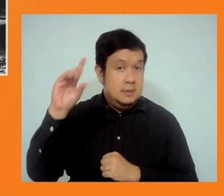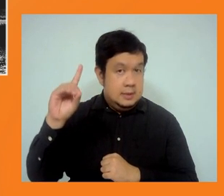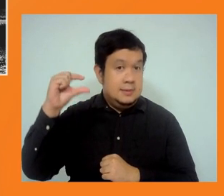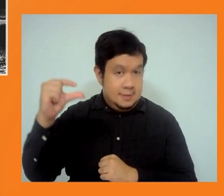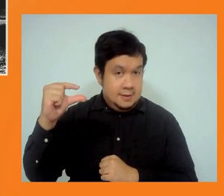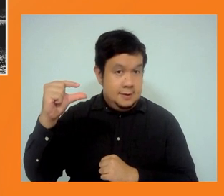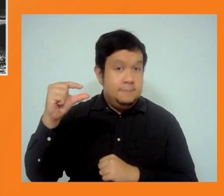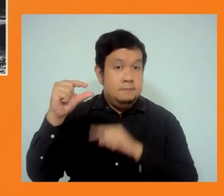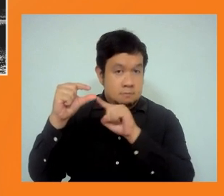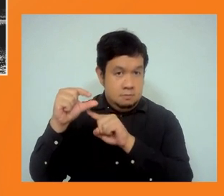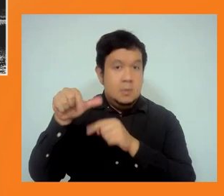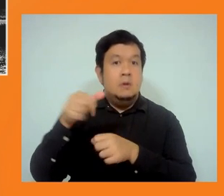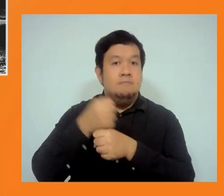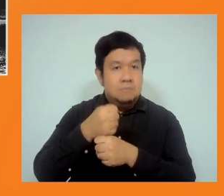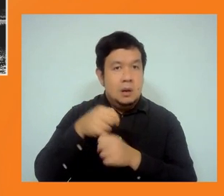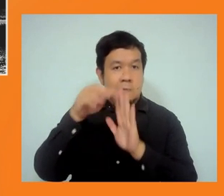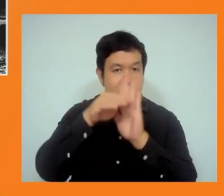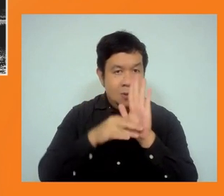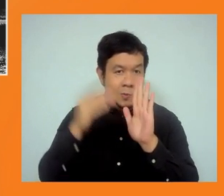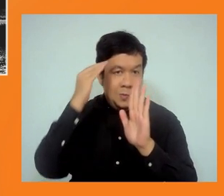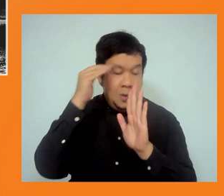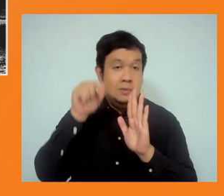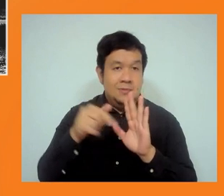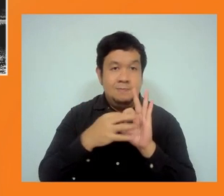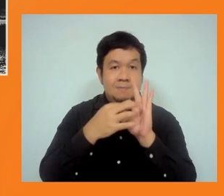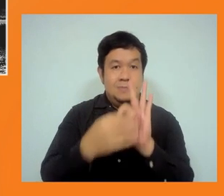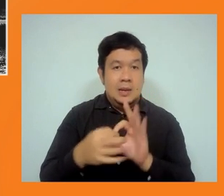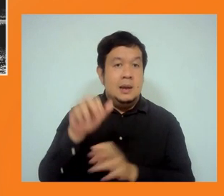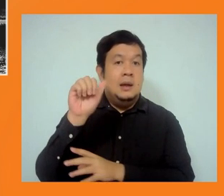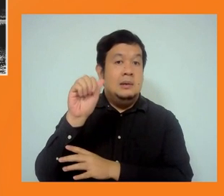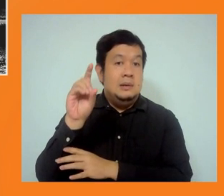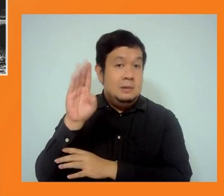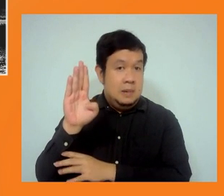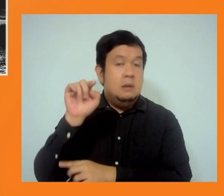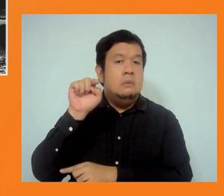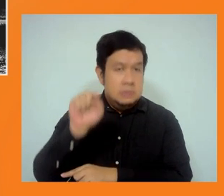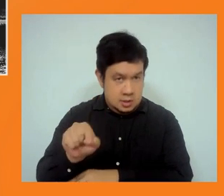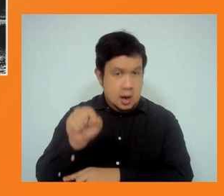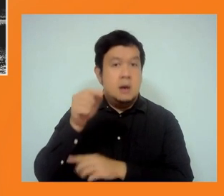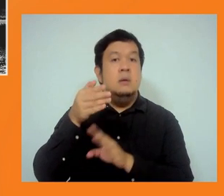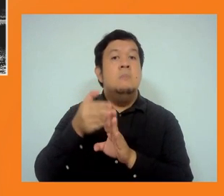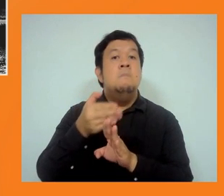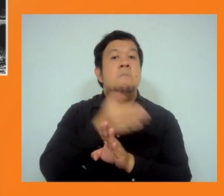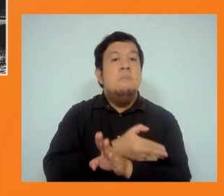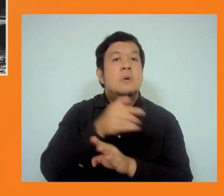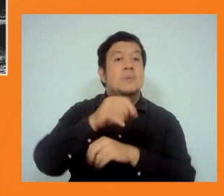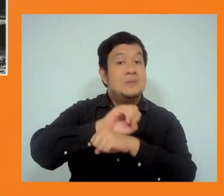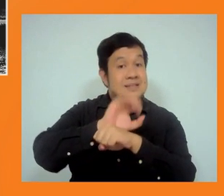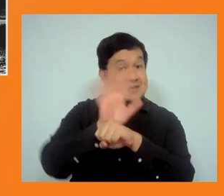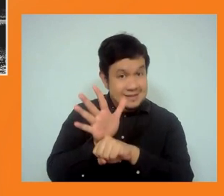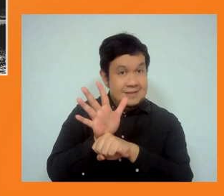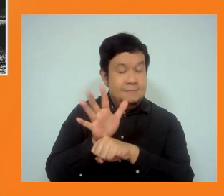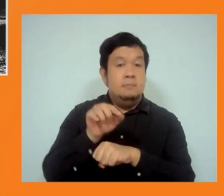was formally embraced by the Asian government bank. And yet, today,